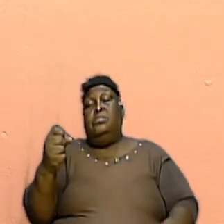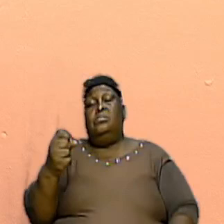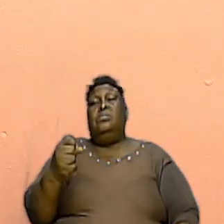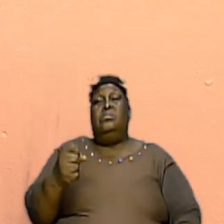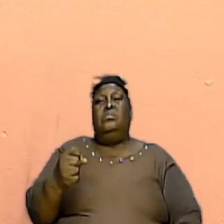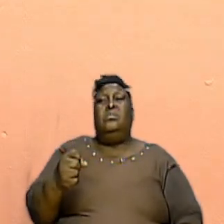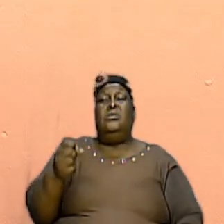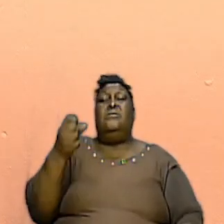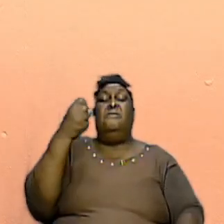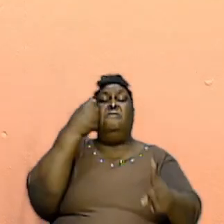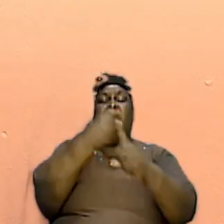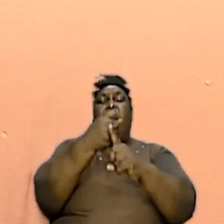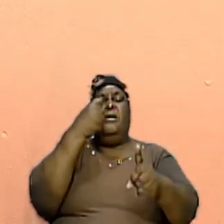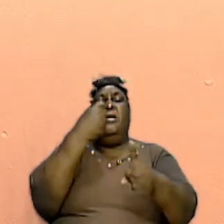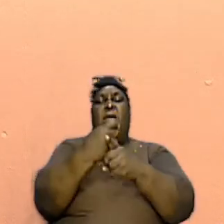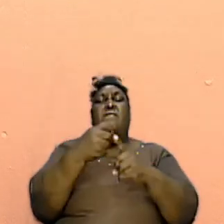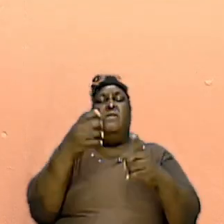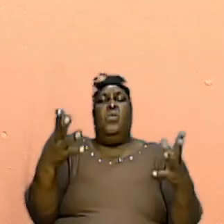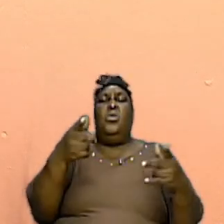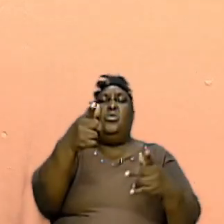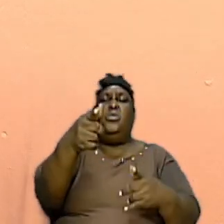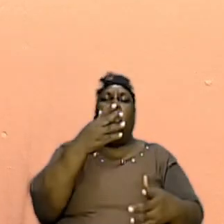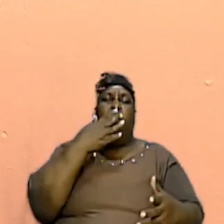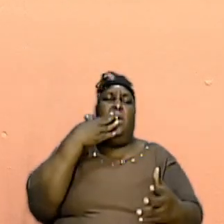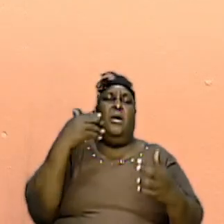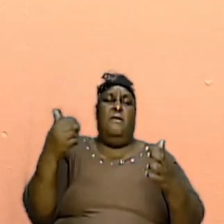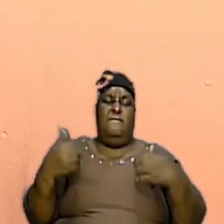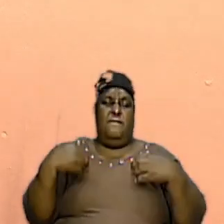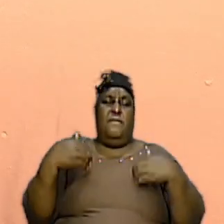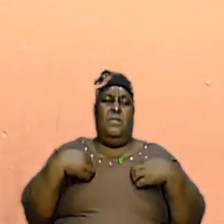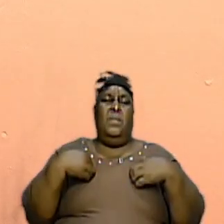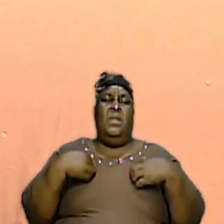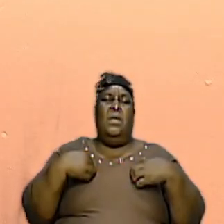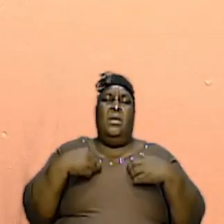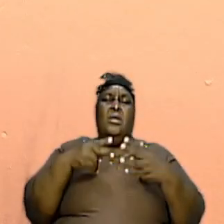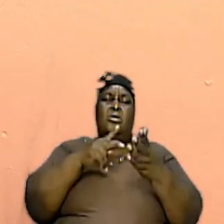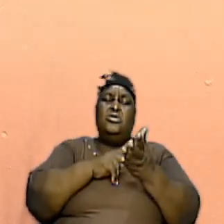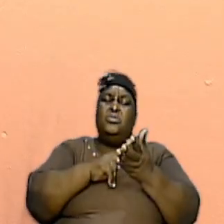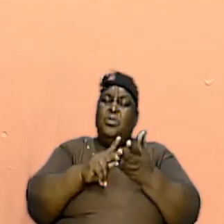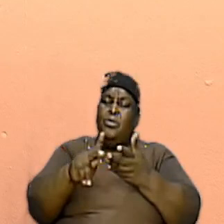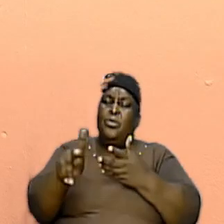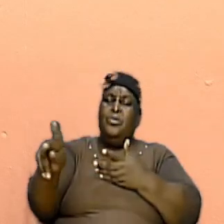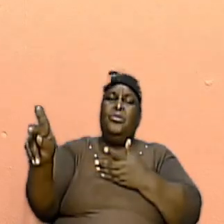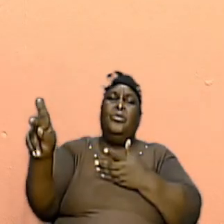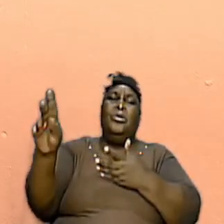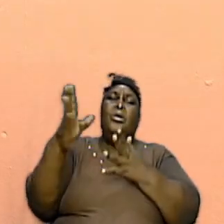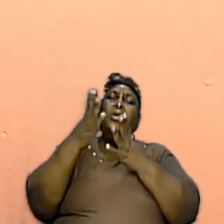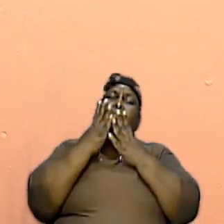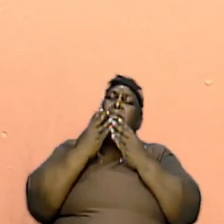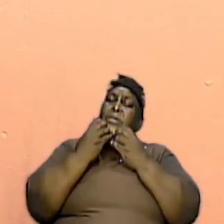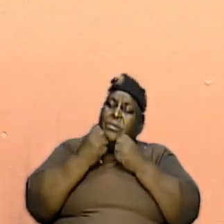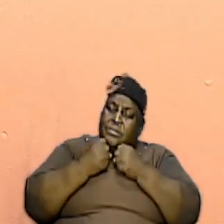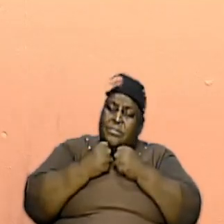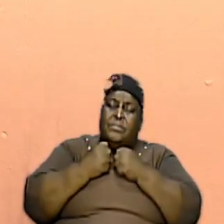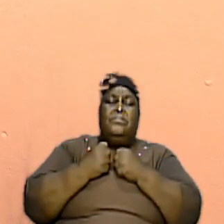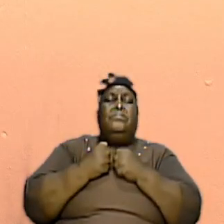Fight For This What You Have It Is Pure It Is Precious